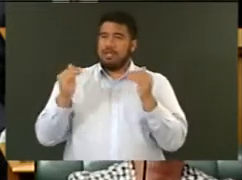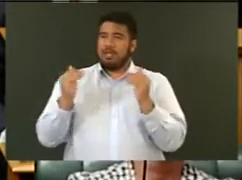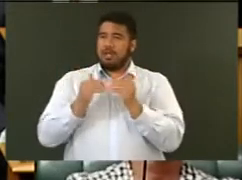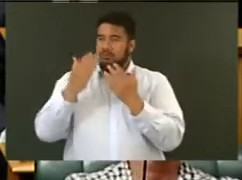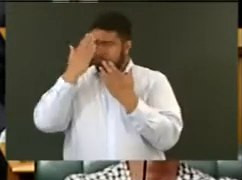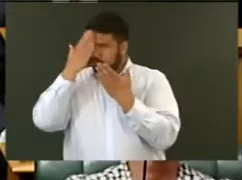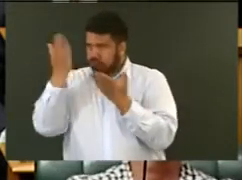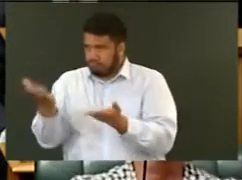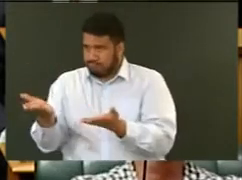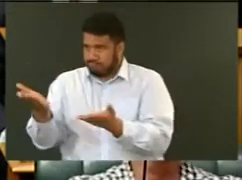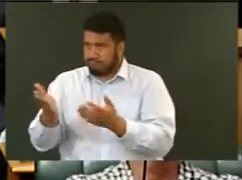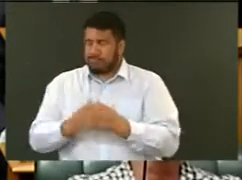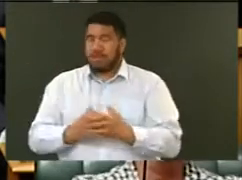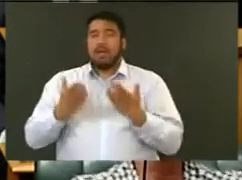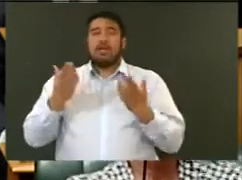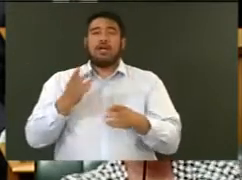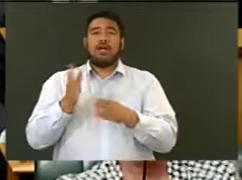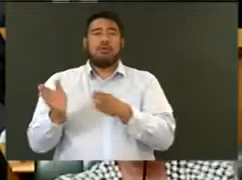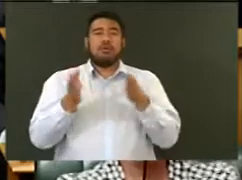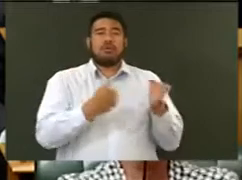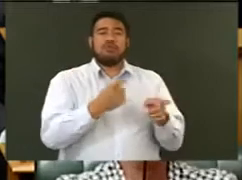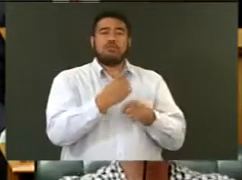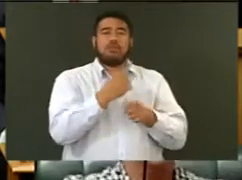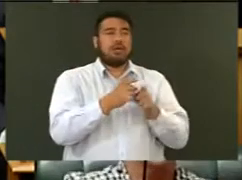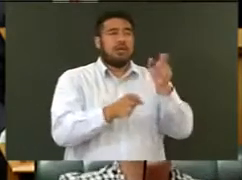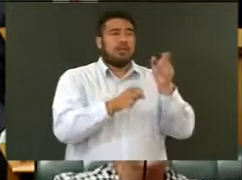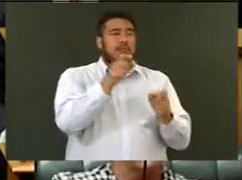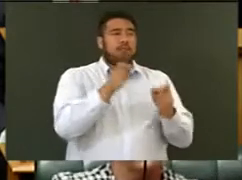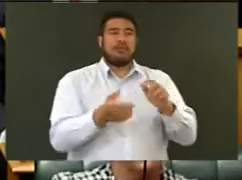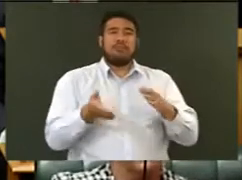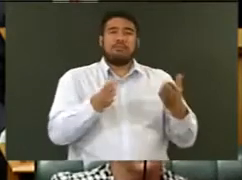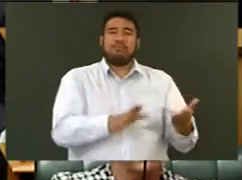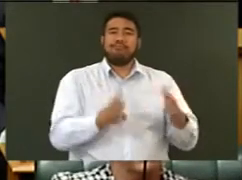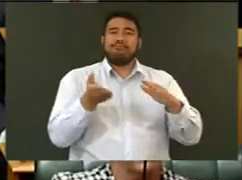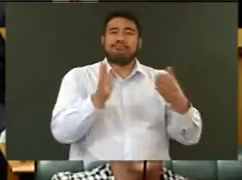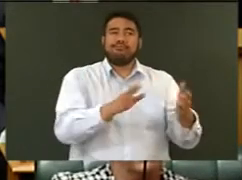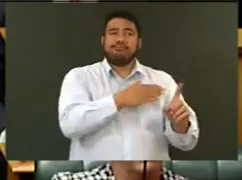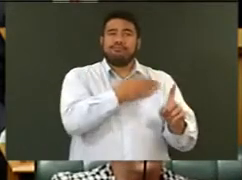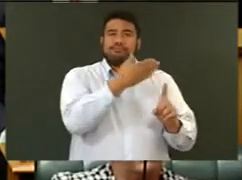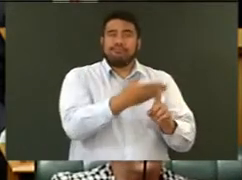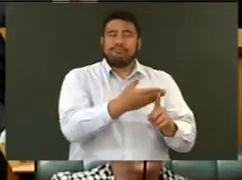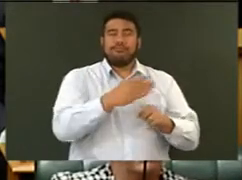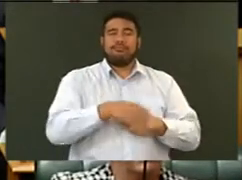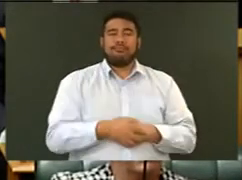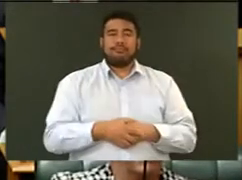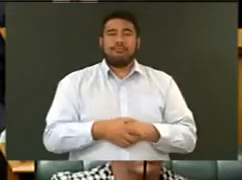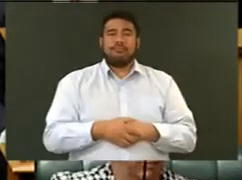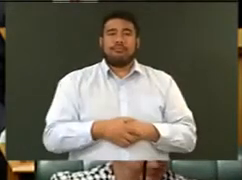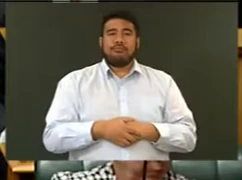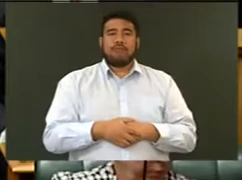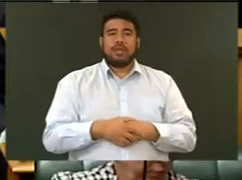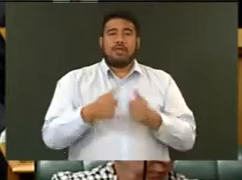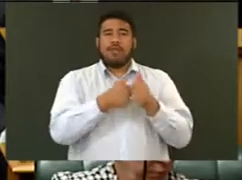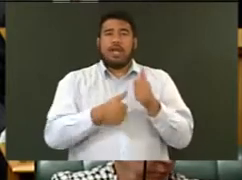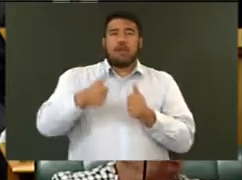Ko tērā te kaumātua o te kāwanatanga Alois Mōhiau ko tango hia. Ko tērā hoki tō